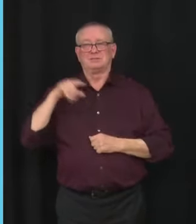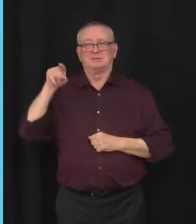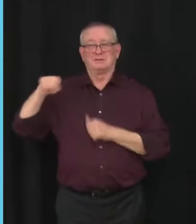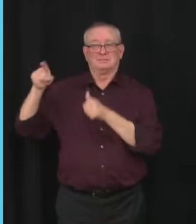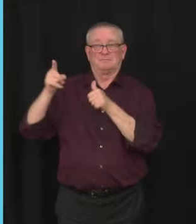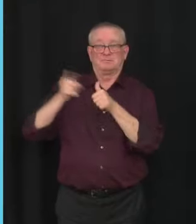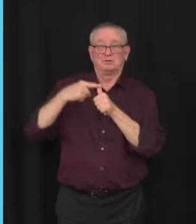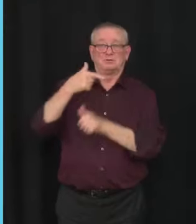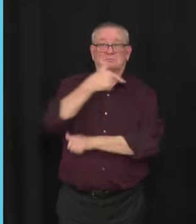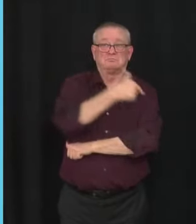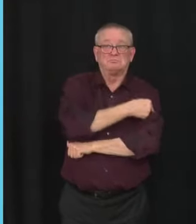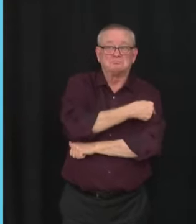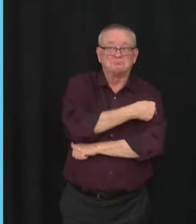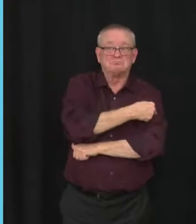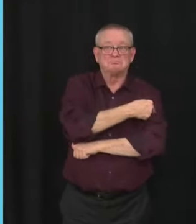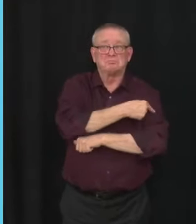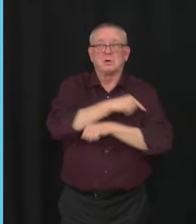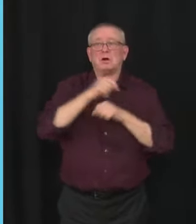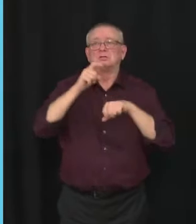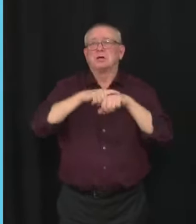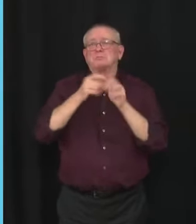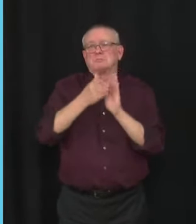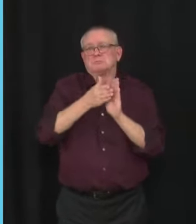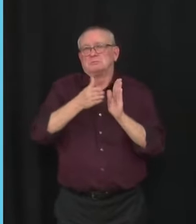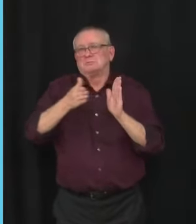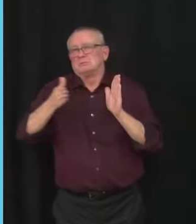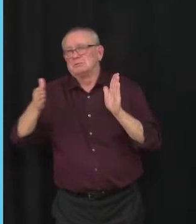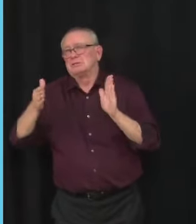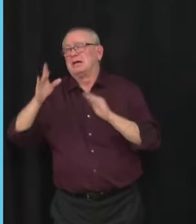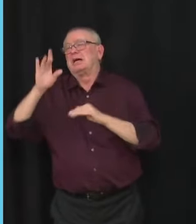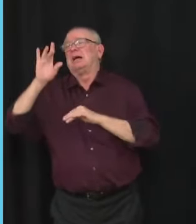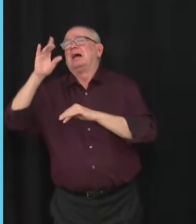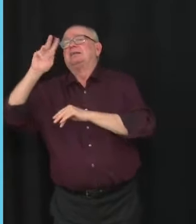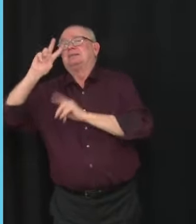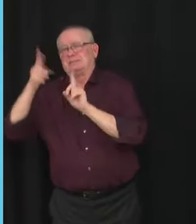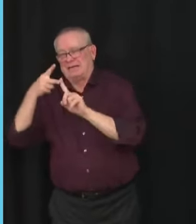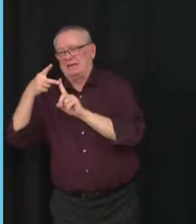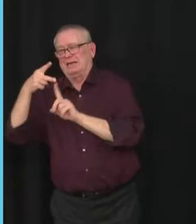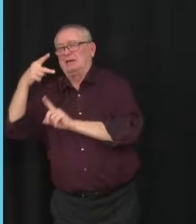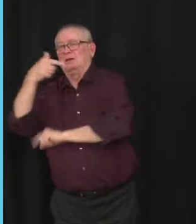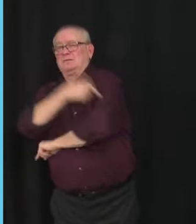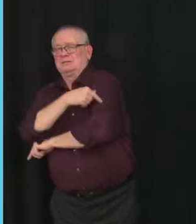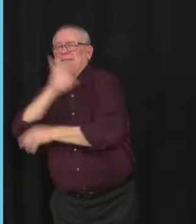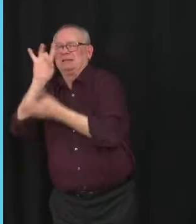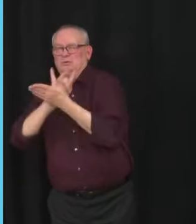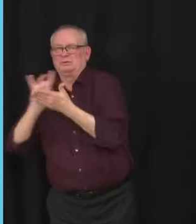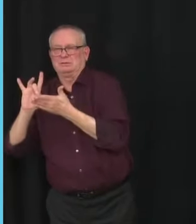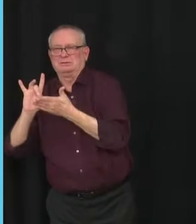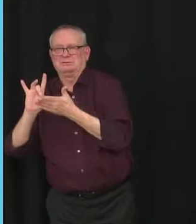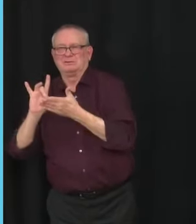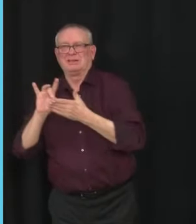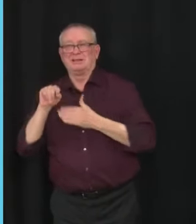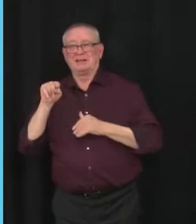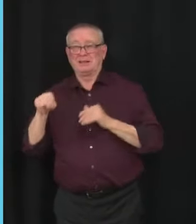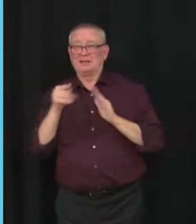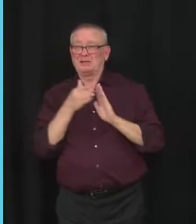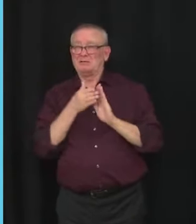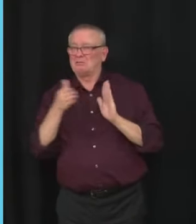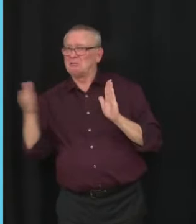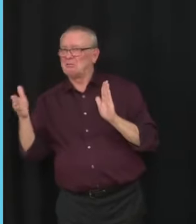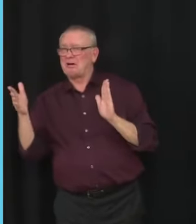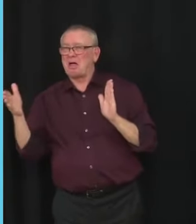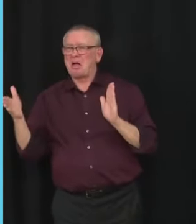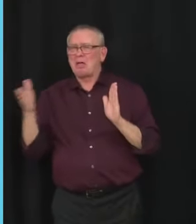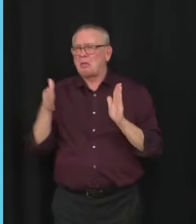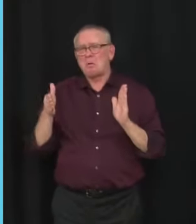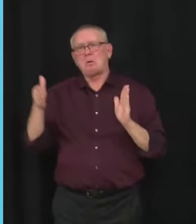This is based on the evidence in adults, as I spoke about earlier, that suggests a longer interval between doses can result in higher vaccine